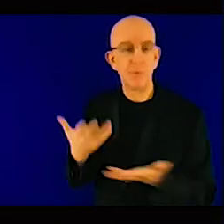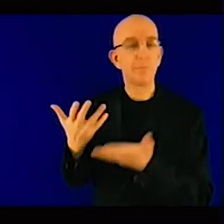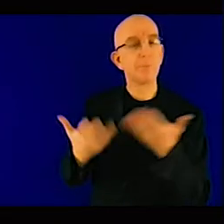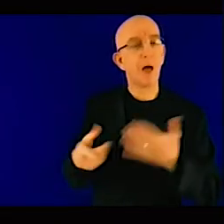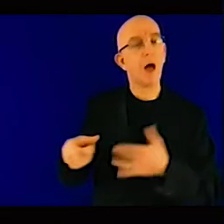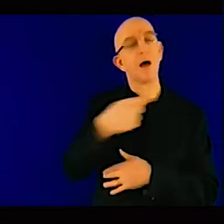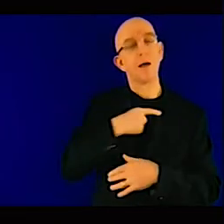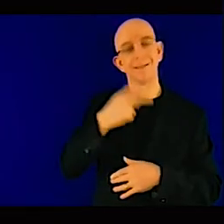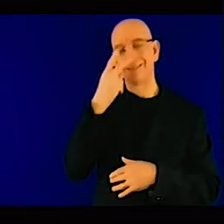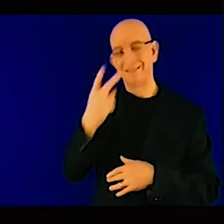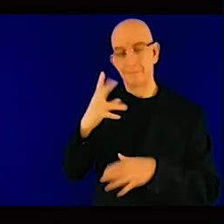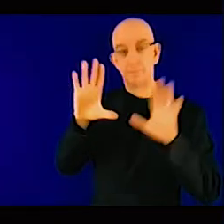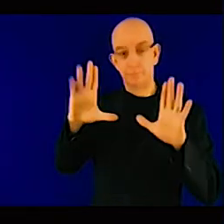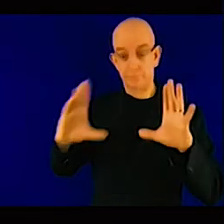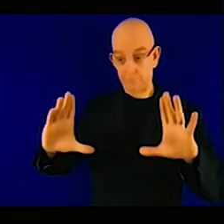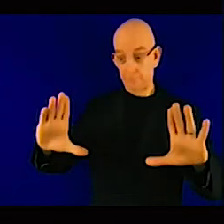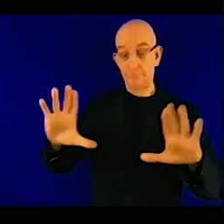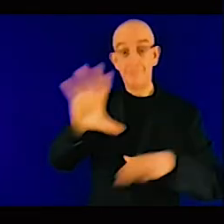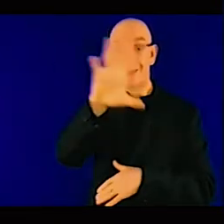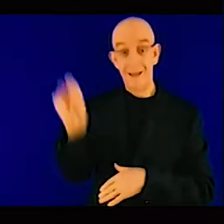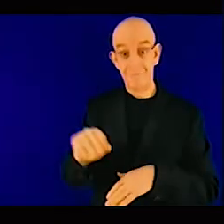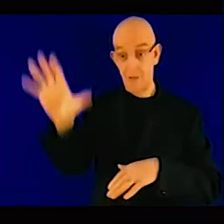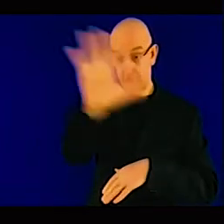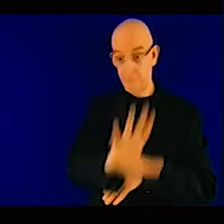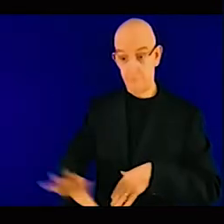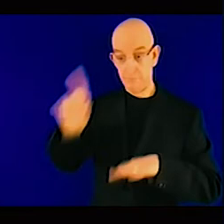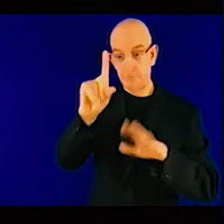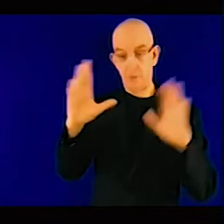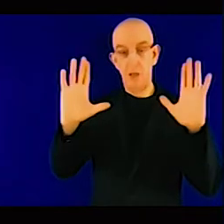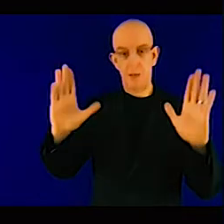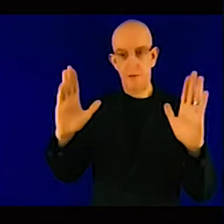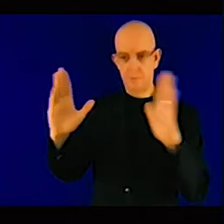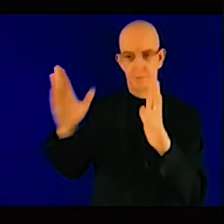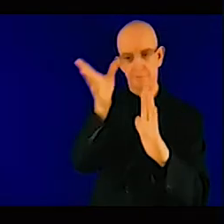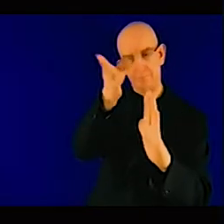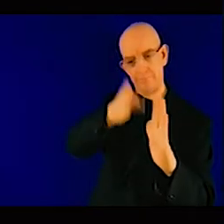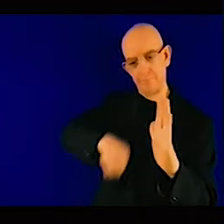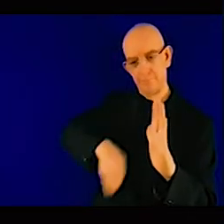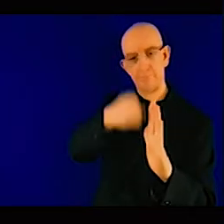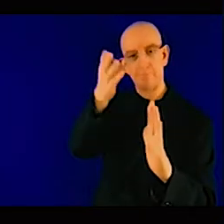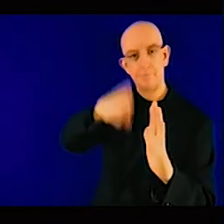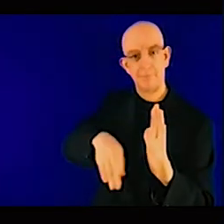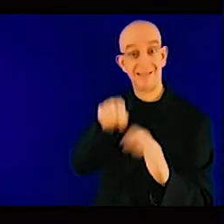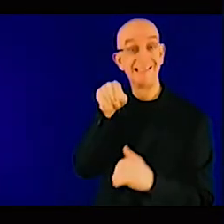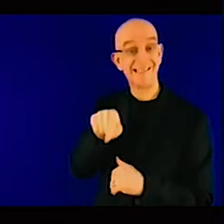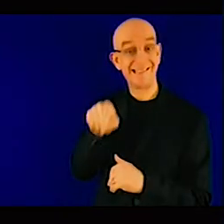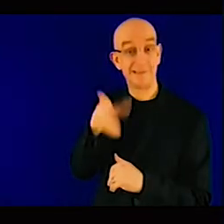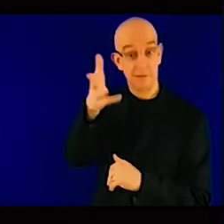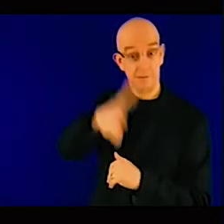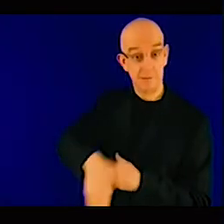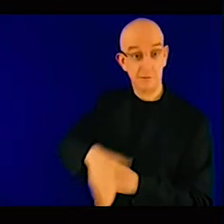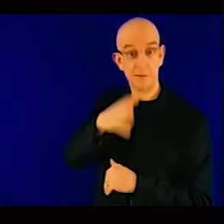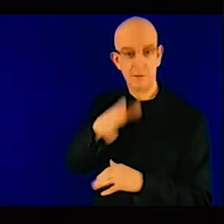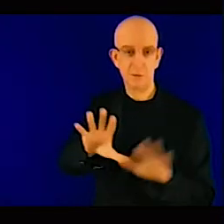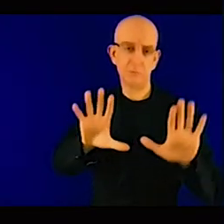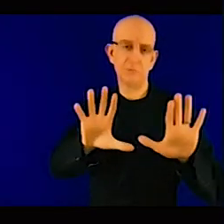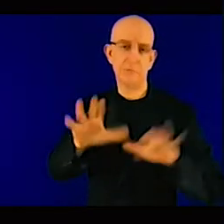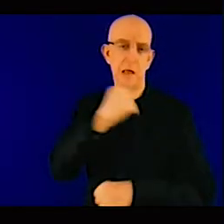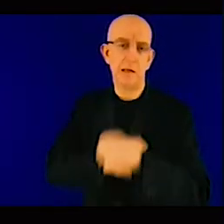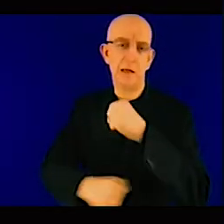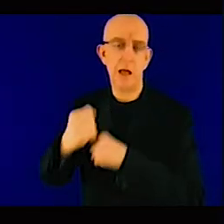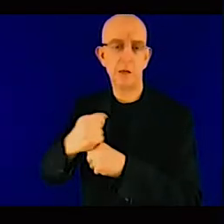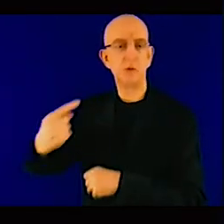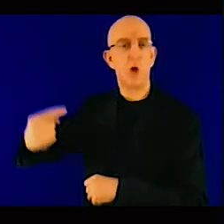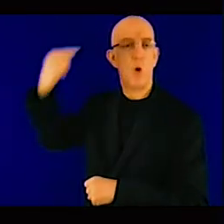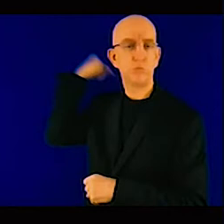10 years, back, uh, or even more than 10 years back when the national